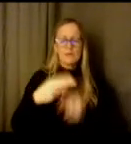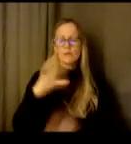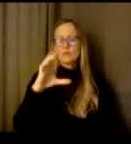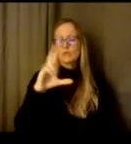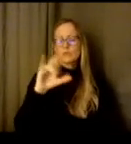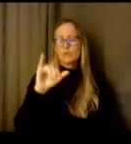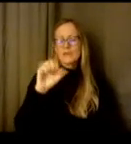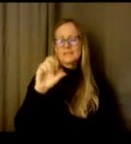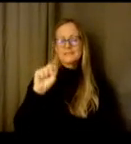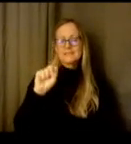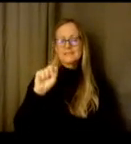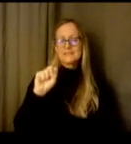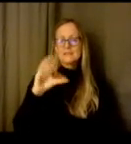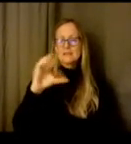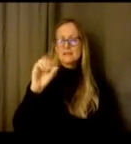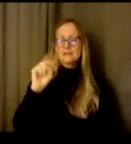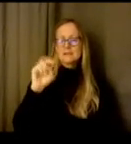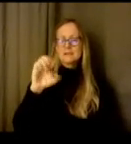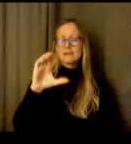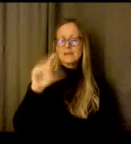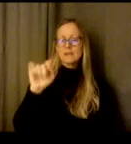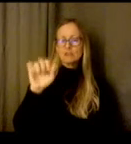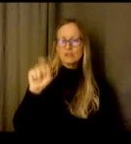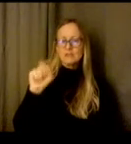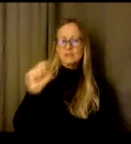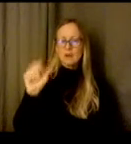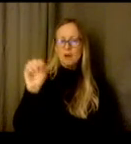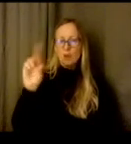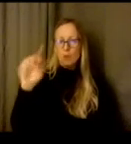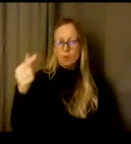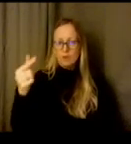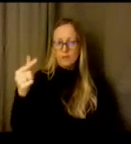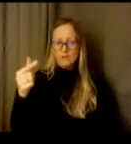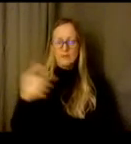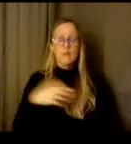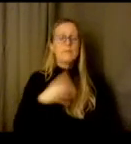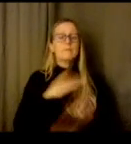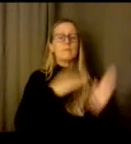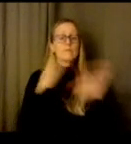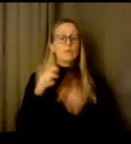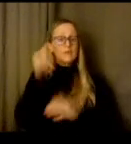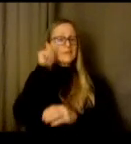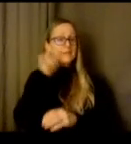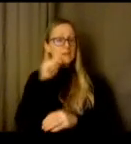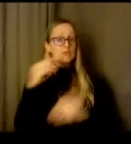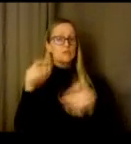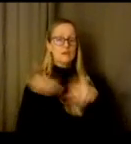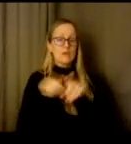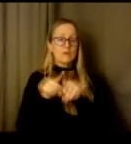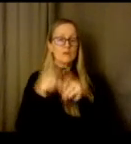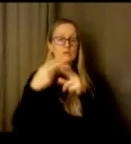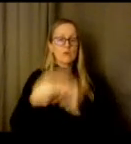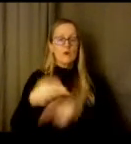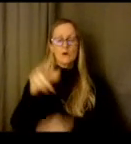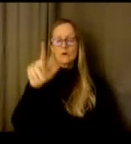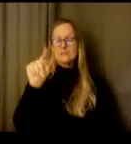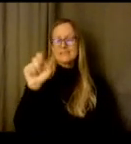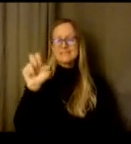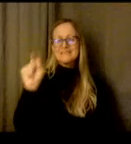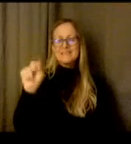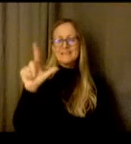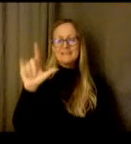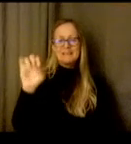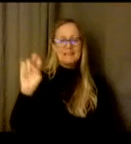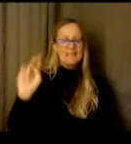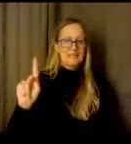teens there's teen link which is trained teens on the other line to be able to support um through chat through text